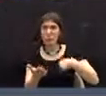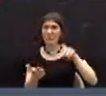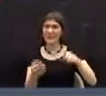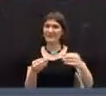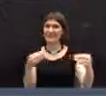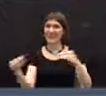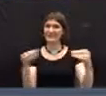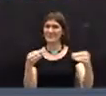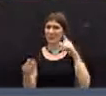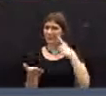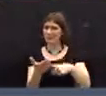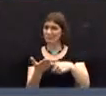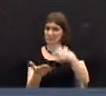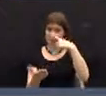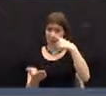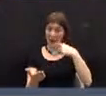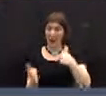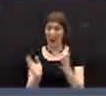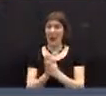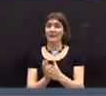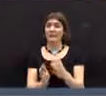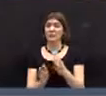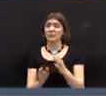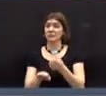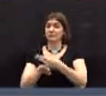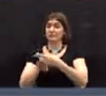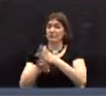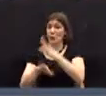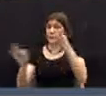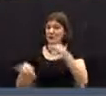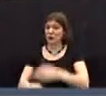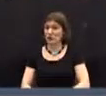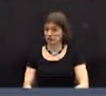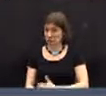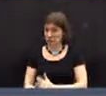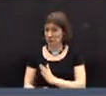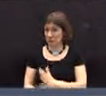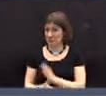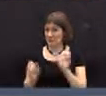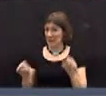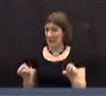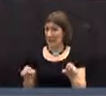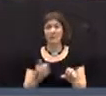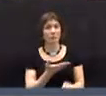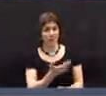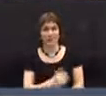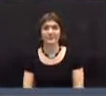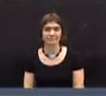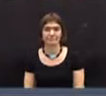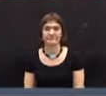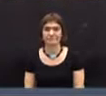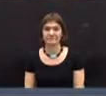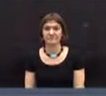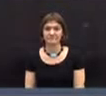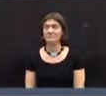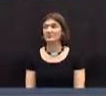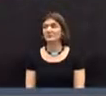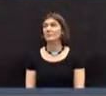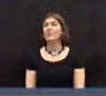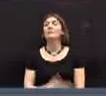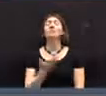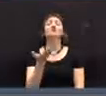some flexibility in discussing it so forth. So I ask for an override. Okay. If that's the proper procedure. Right. It's essentially,